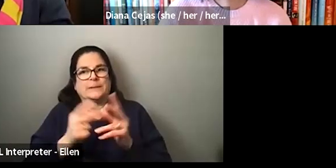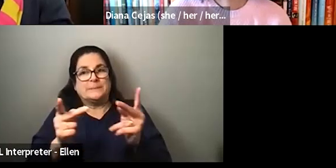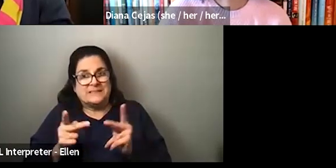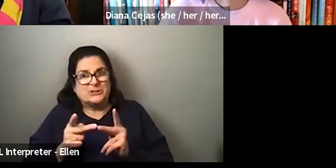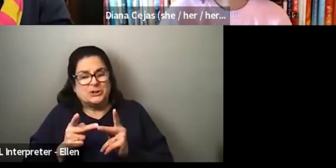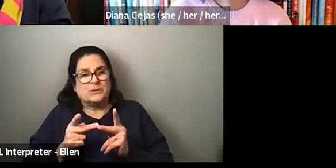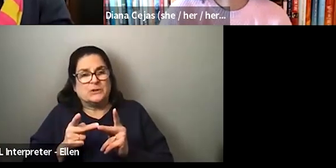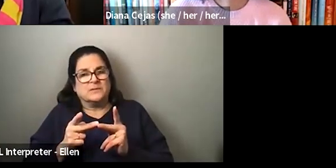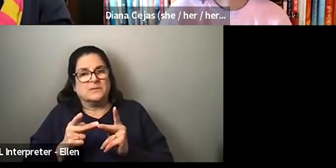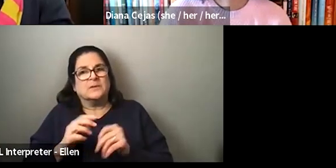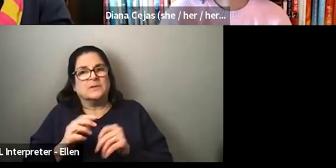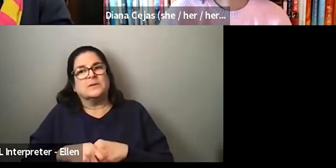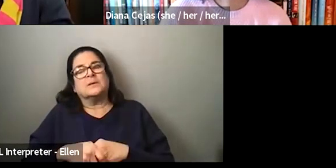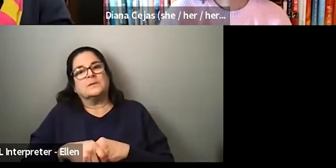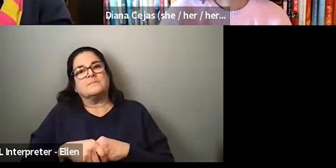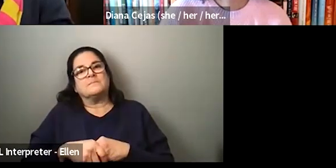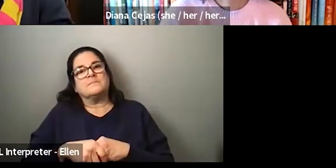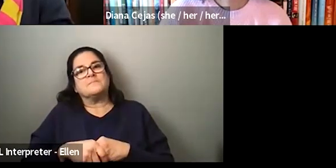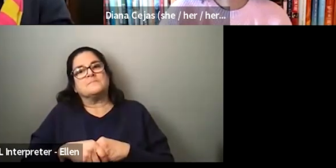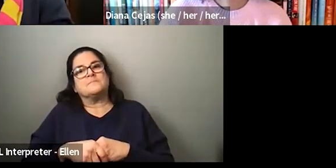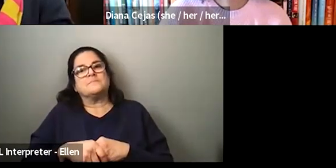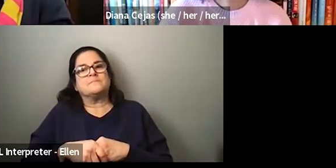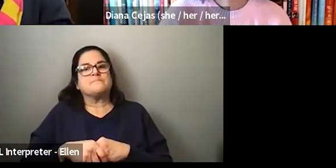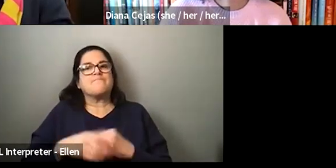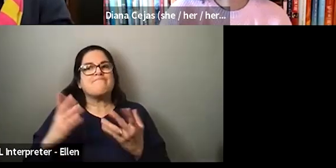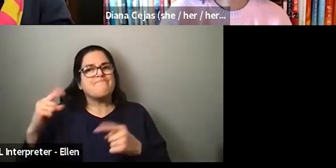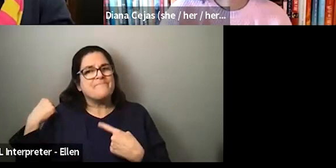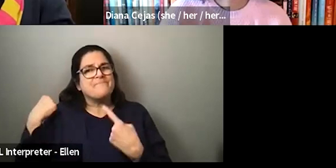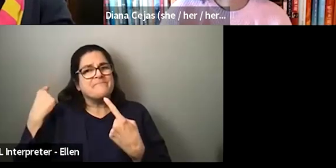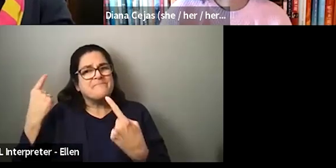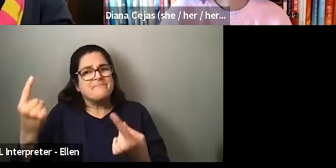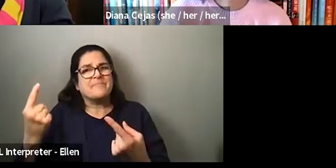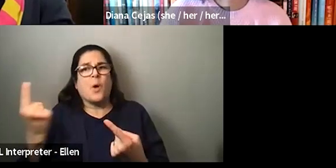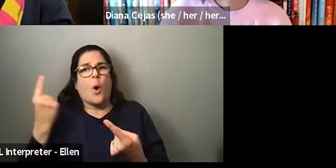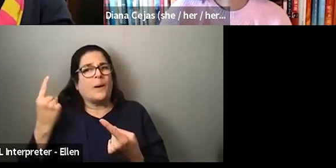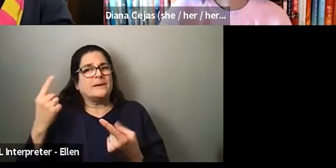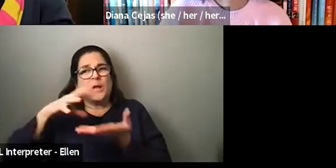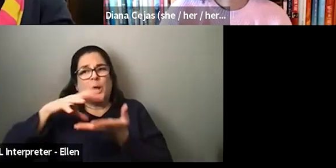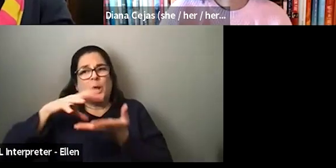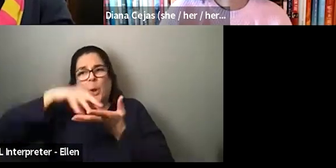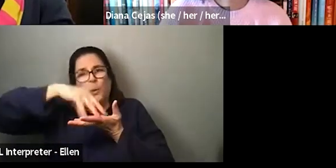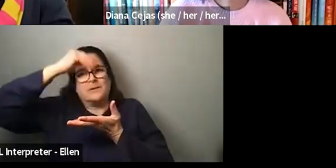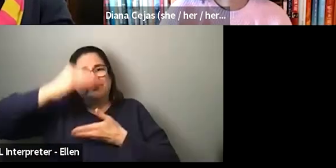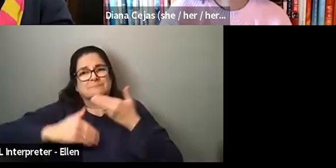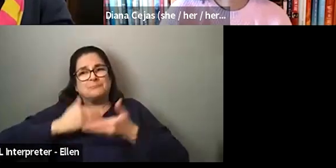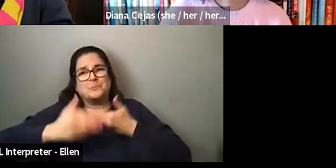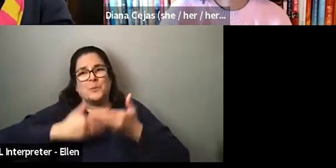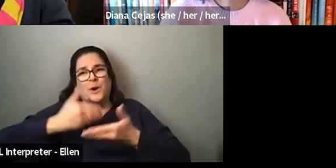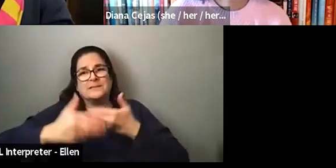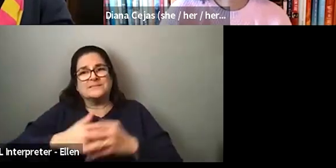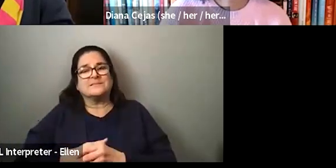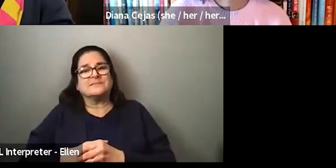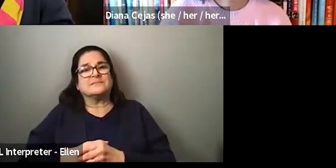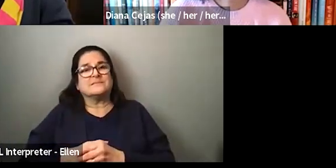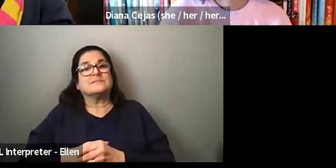it's, it's been just a, it's always going to be an alerting process. My, my, when I've been applying for